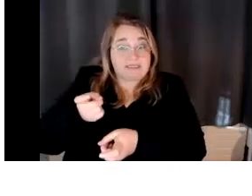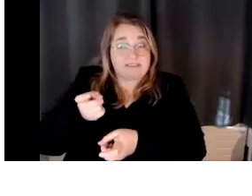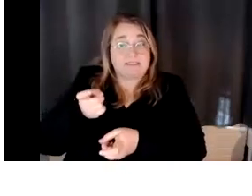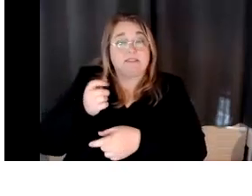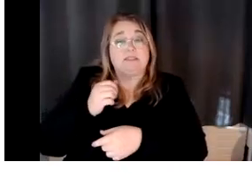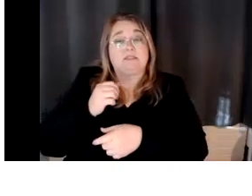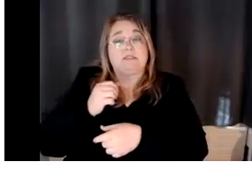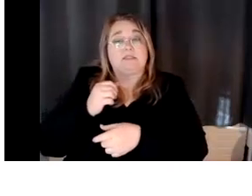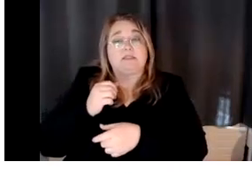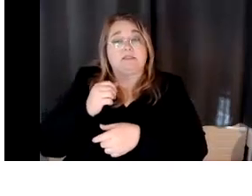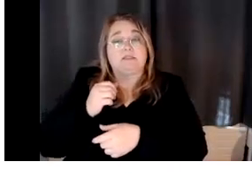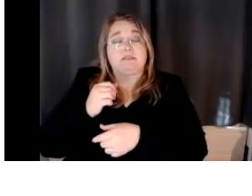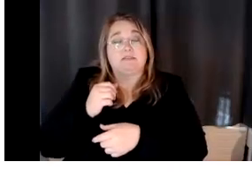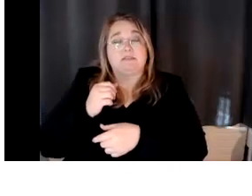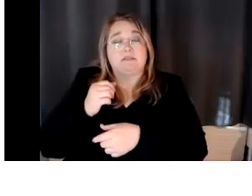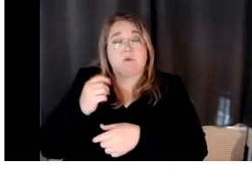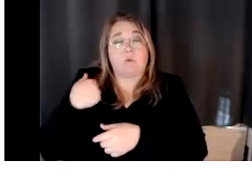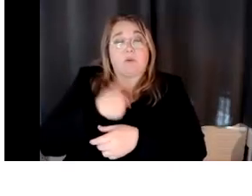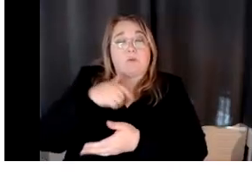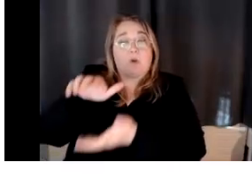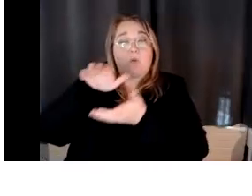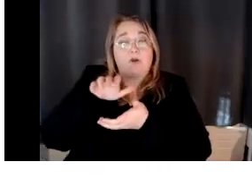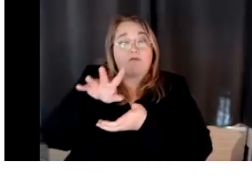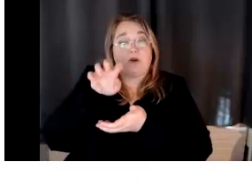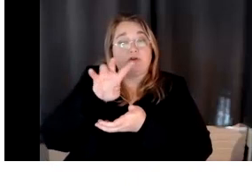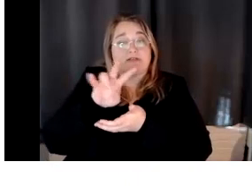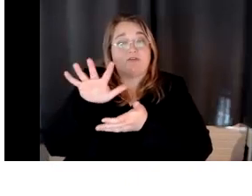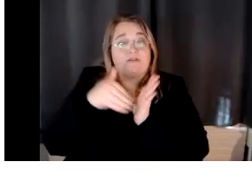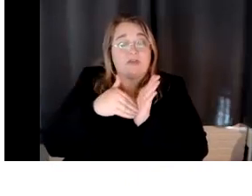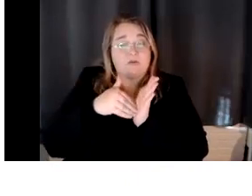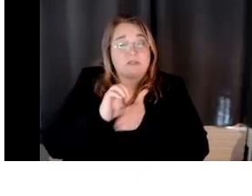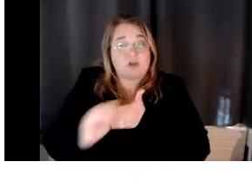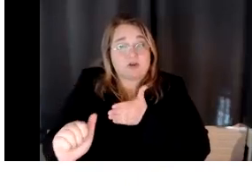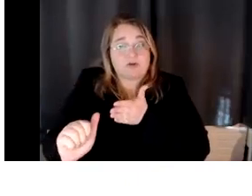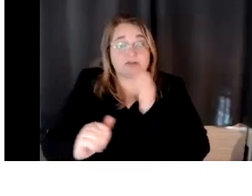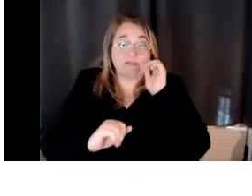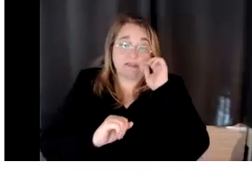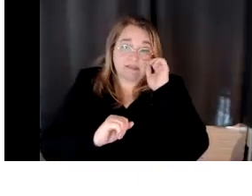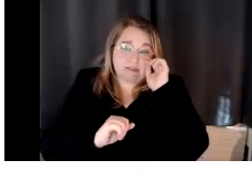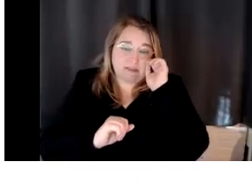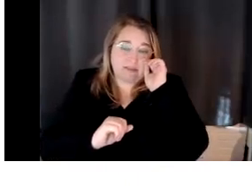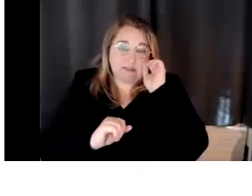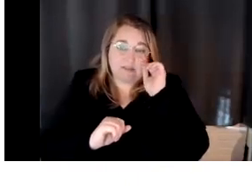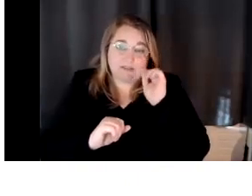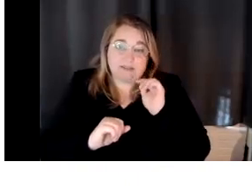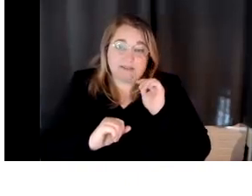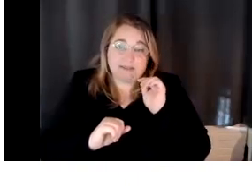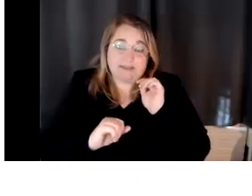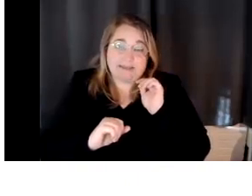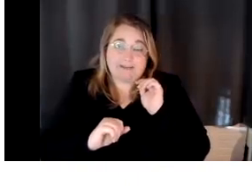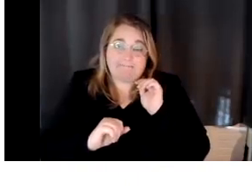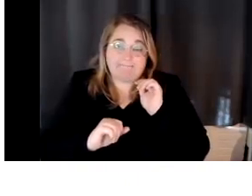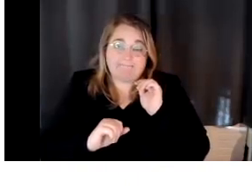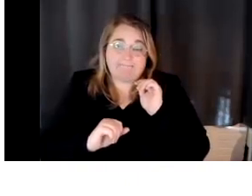were awarded, uh, $475,000 and, um, and